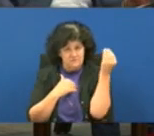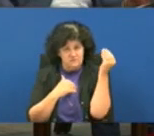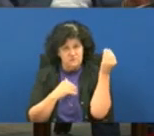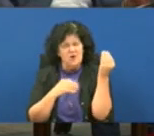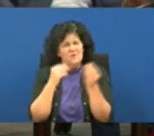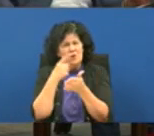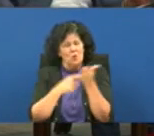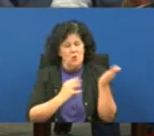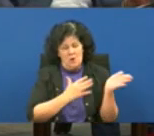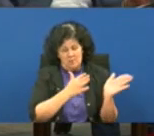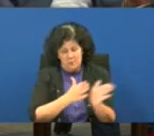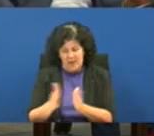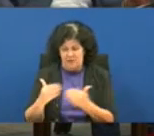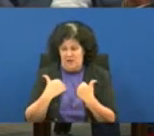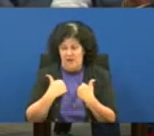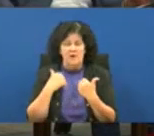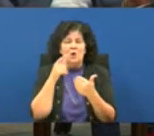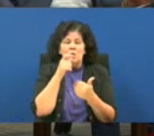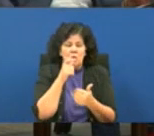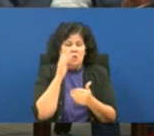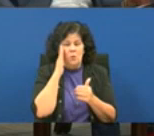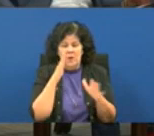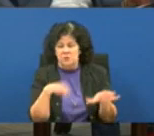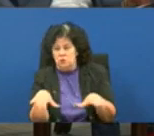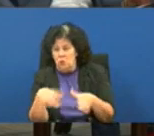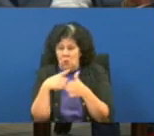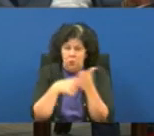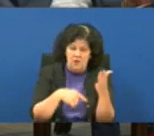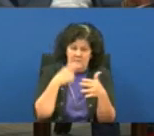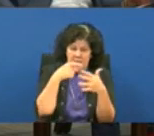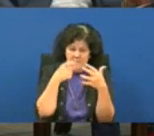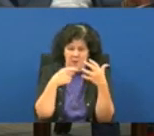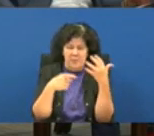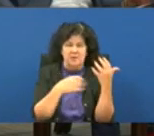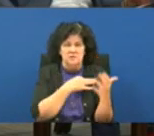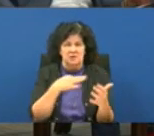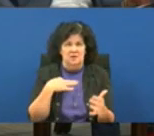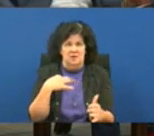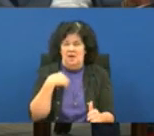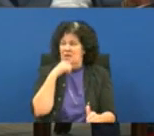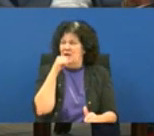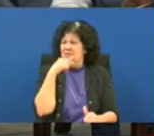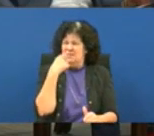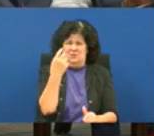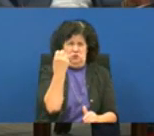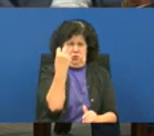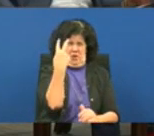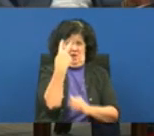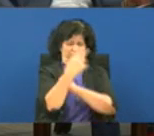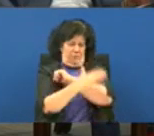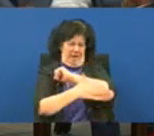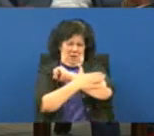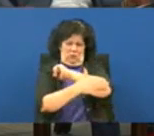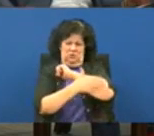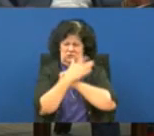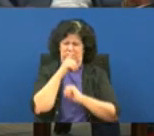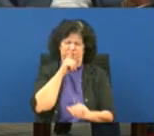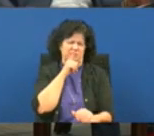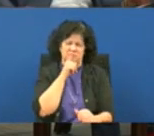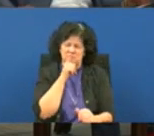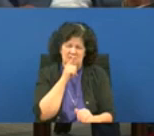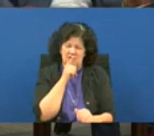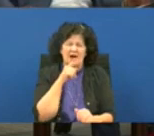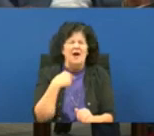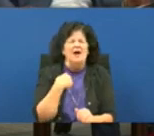what we were going to have who was going to do what and what we were going to staff we didn't say anything about 12 parishes we